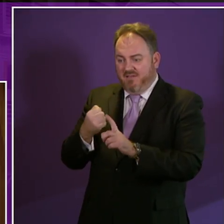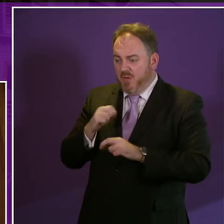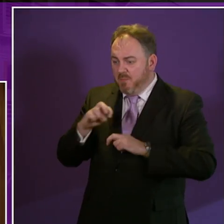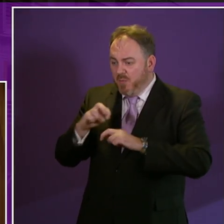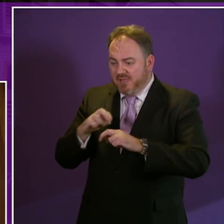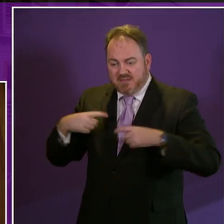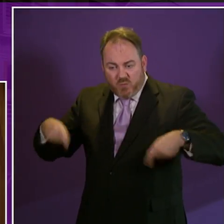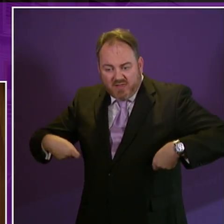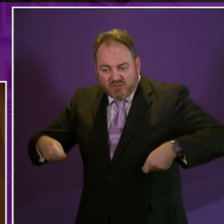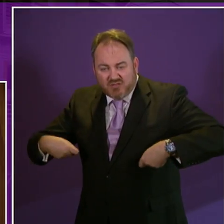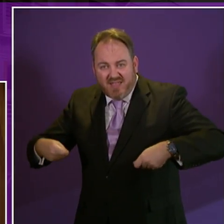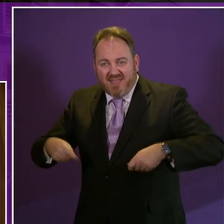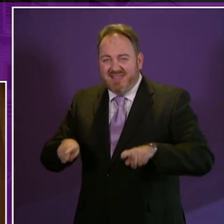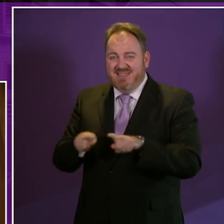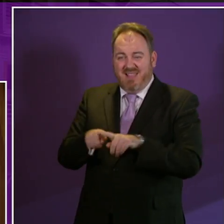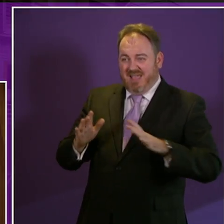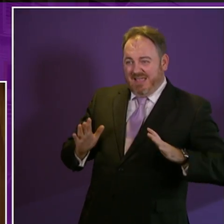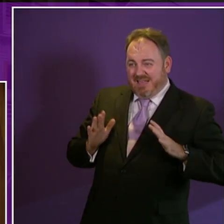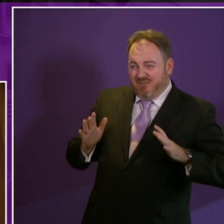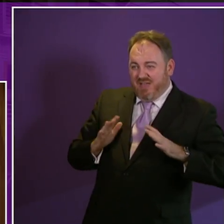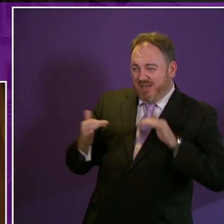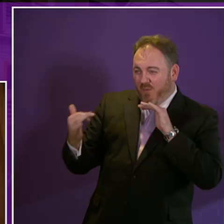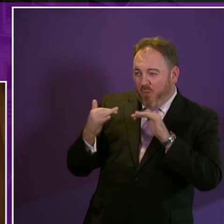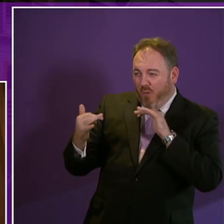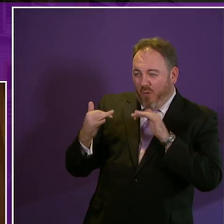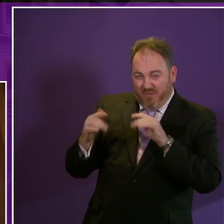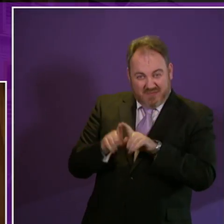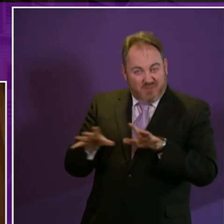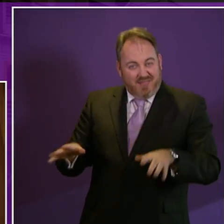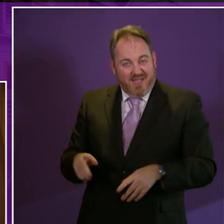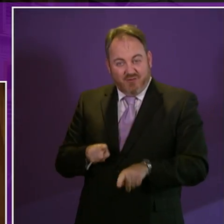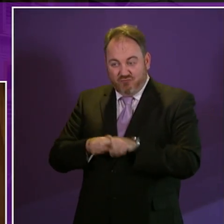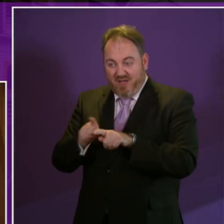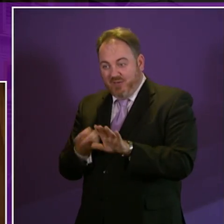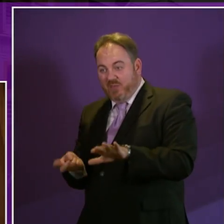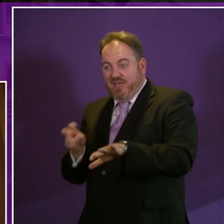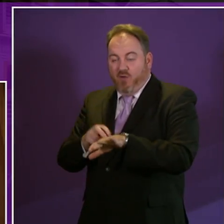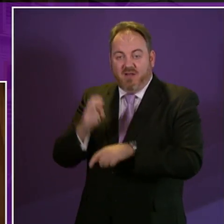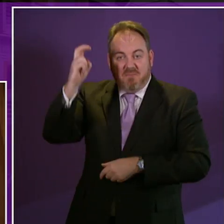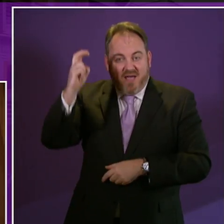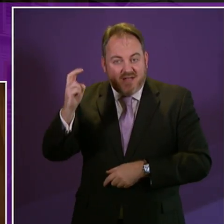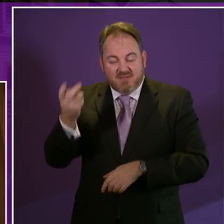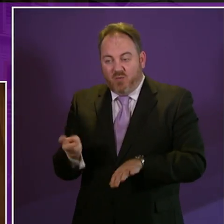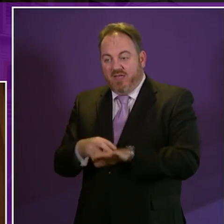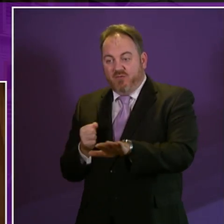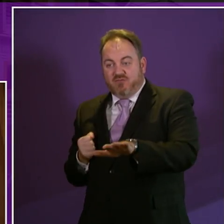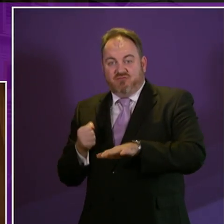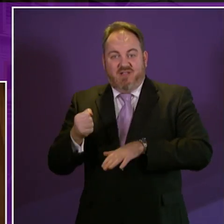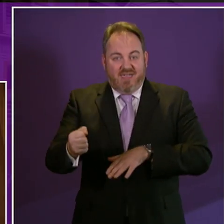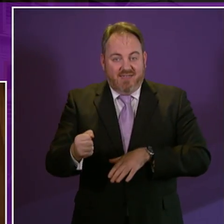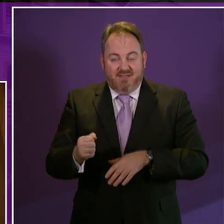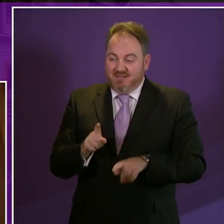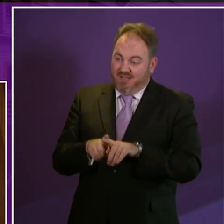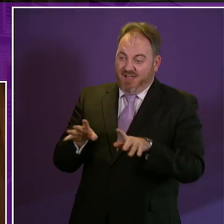when you want to go out and organise a night out. And you have to make sure the individuals have to be confident that the facilities are there for them as well.